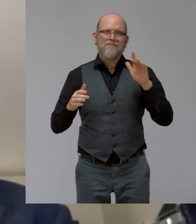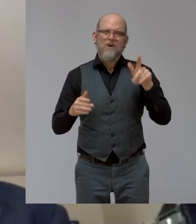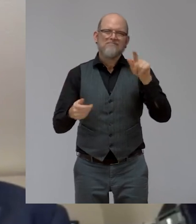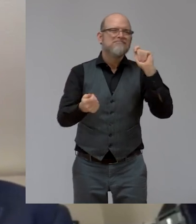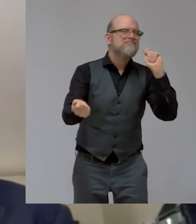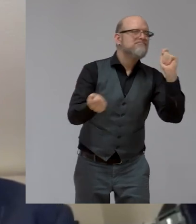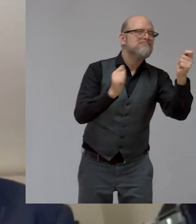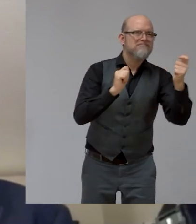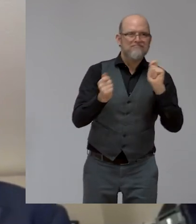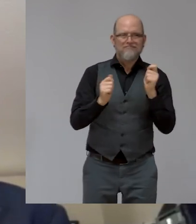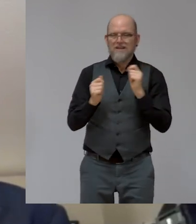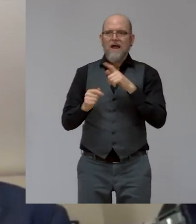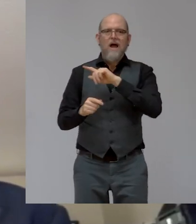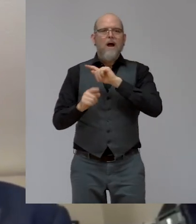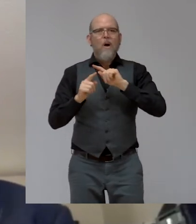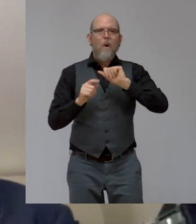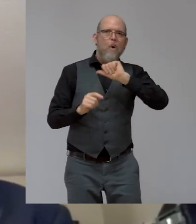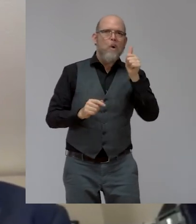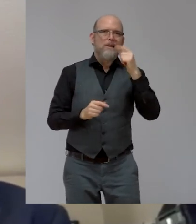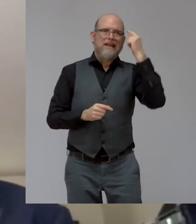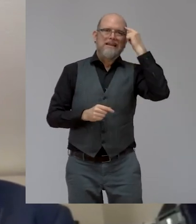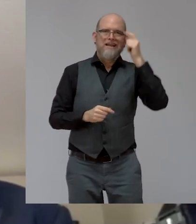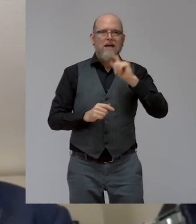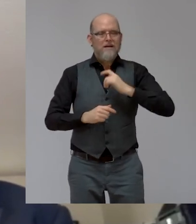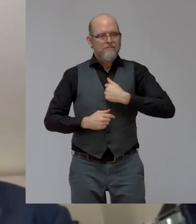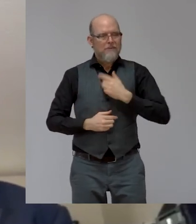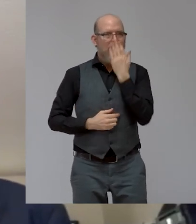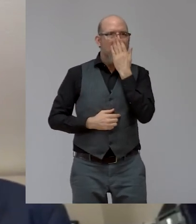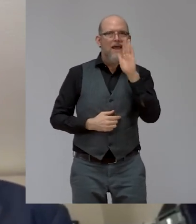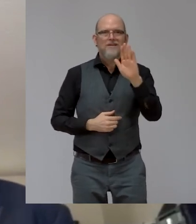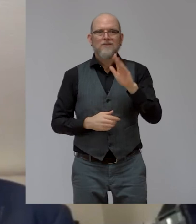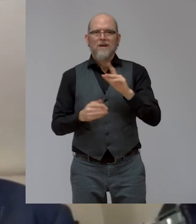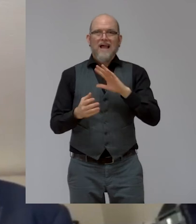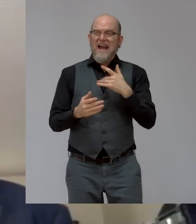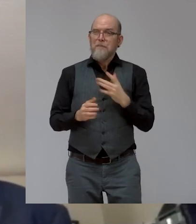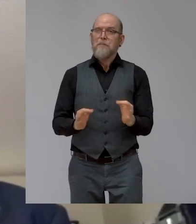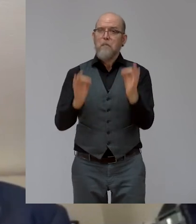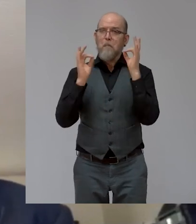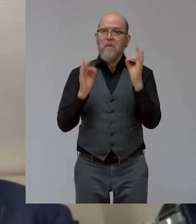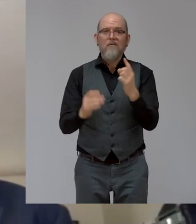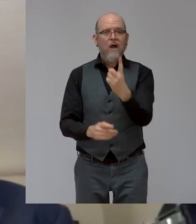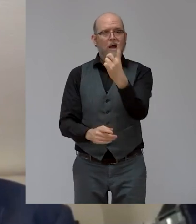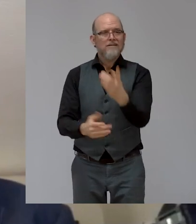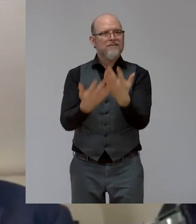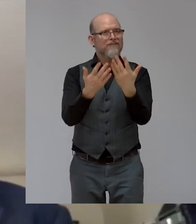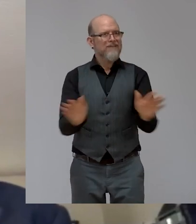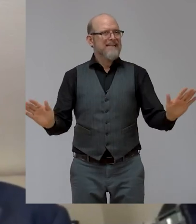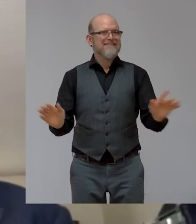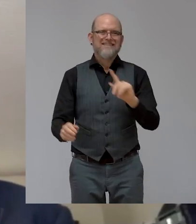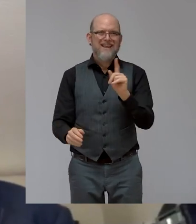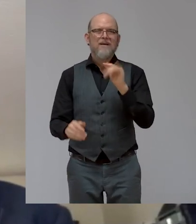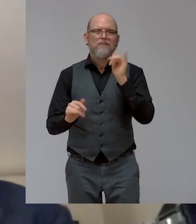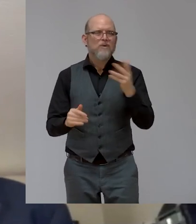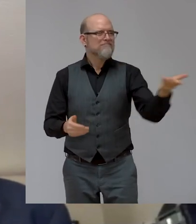okay, we cannot do it perfectly. There is so many messiness in this business and we need to welcome and embrace this